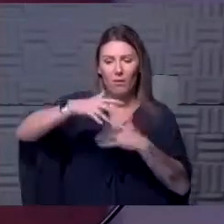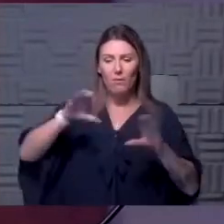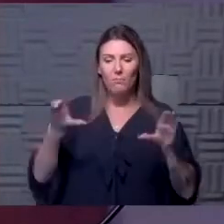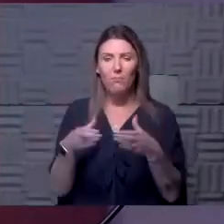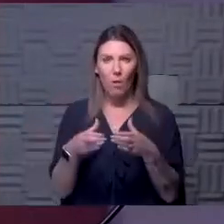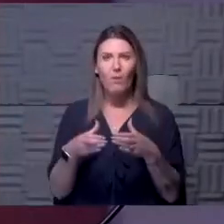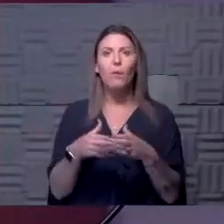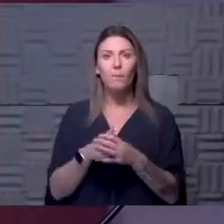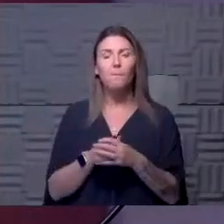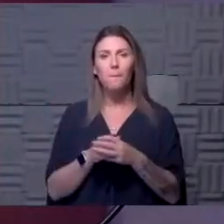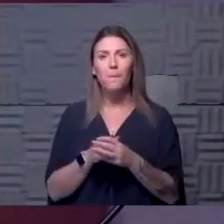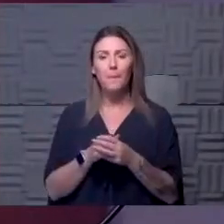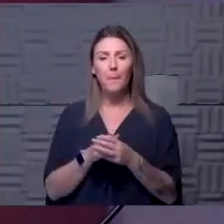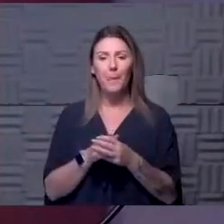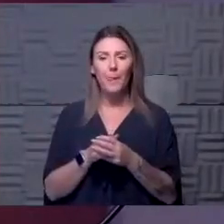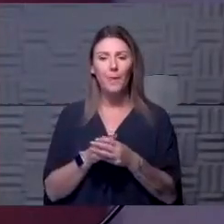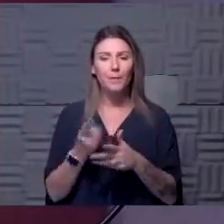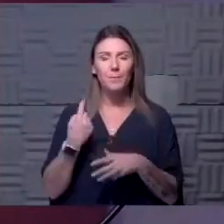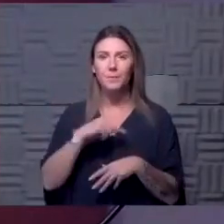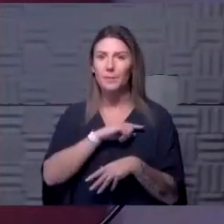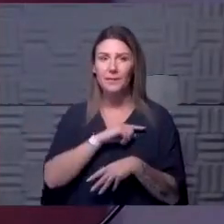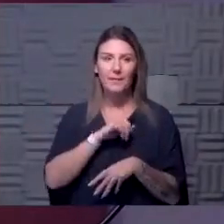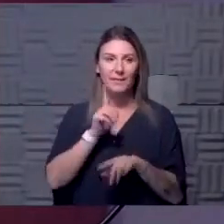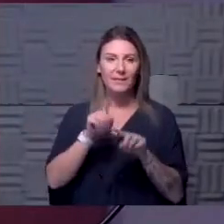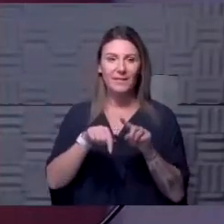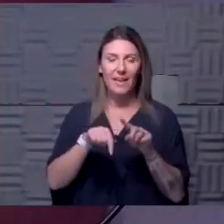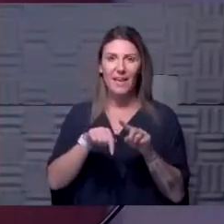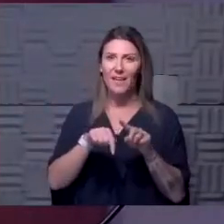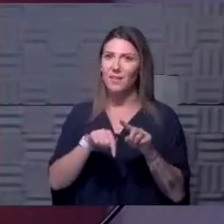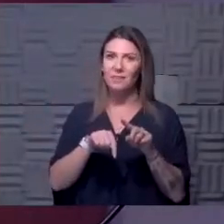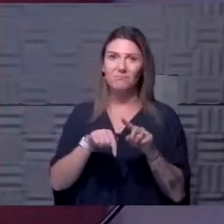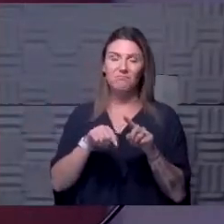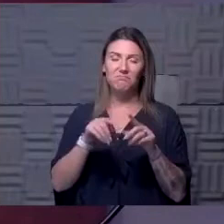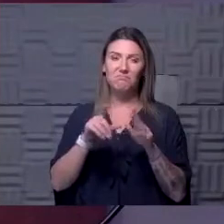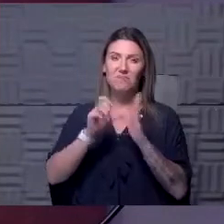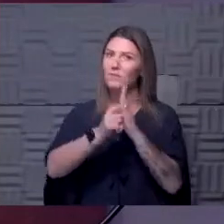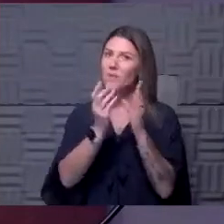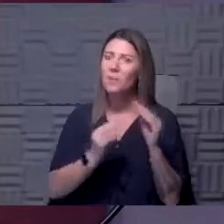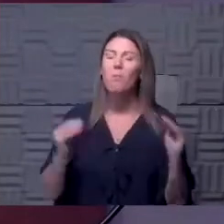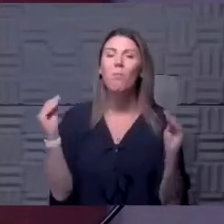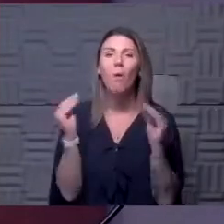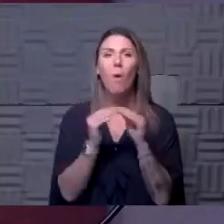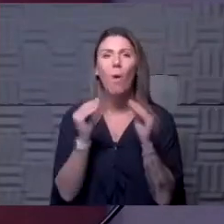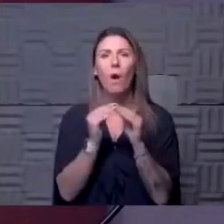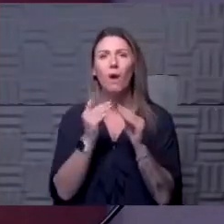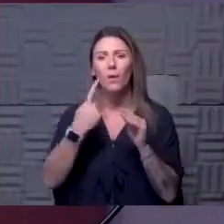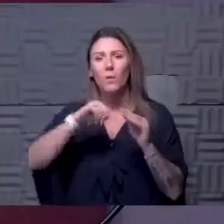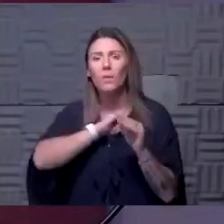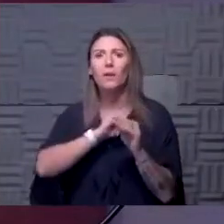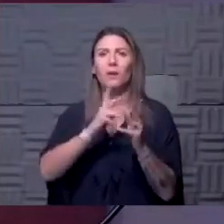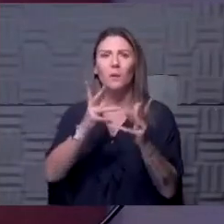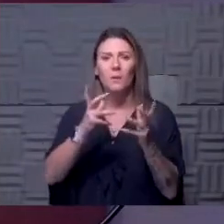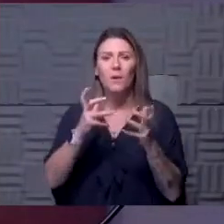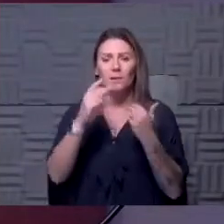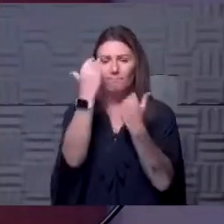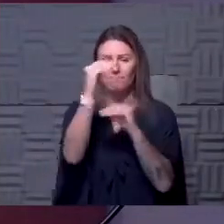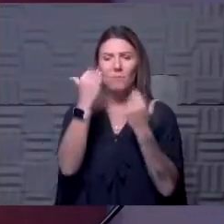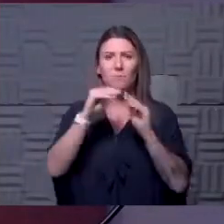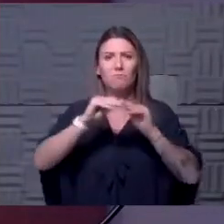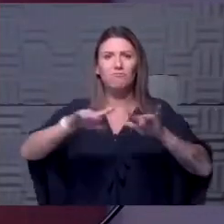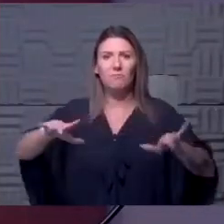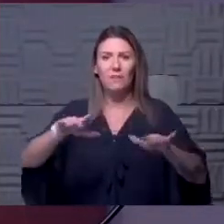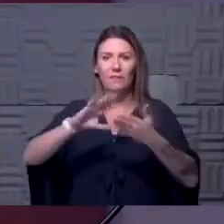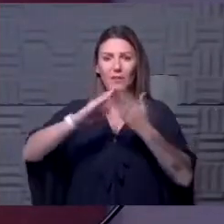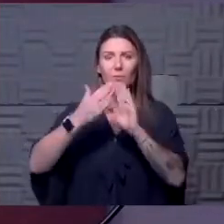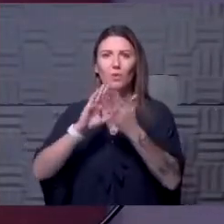I think that we cannot overstate the importance of those things as we try really hard to limit the spread of disease in our